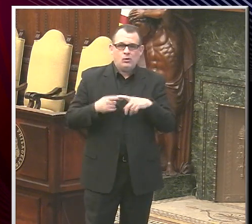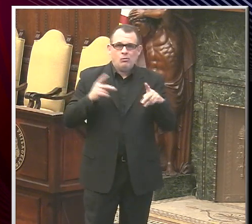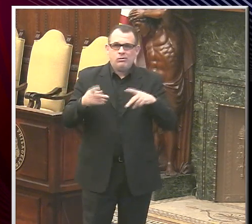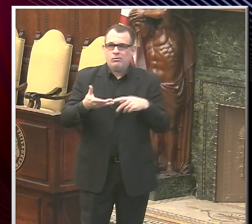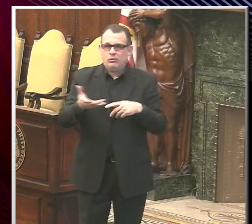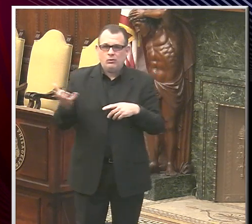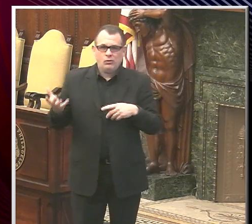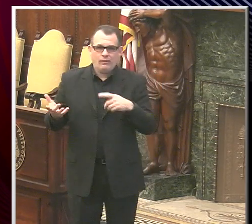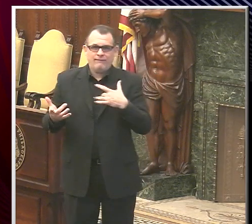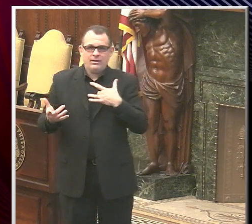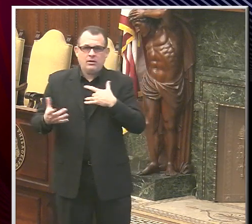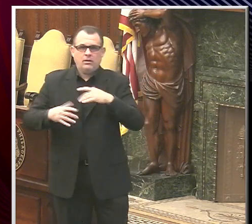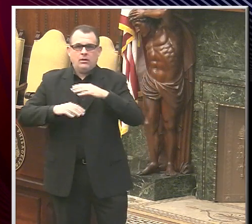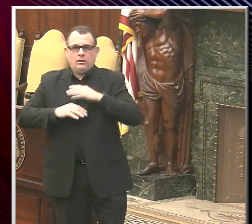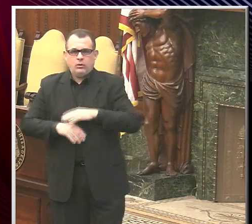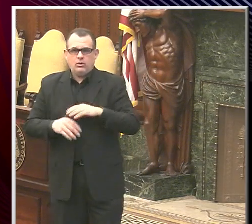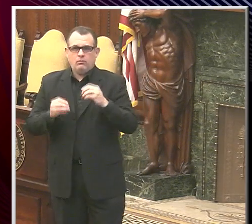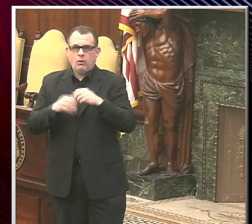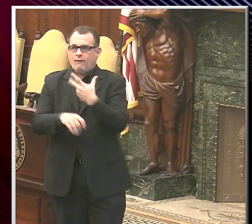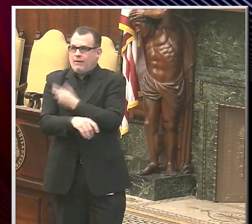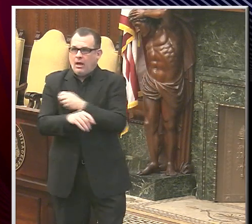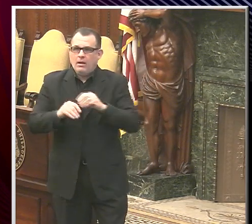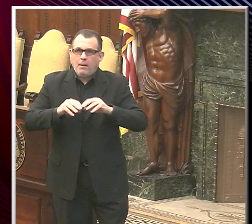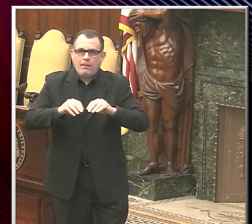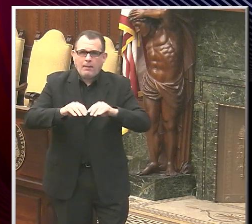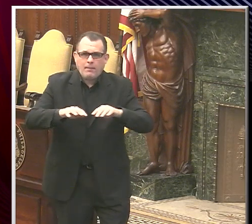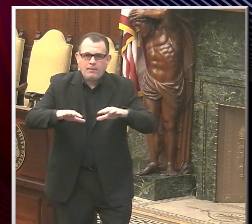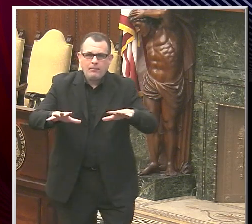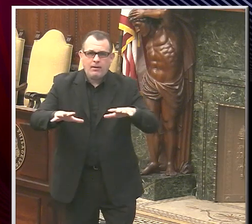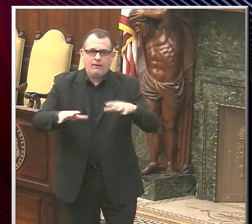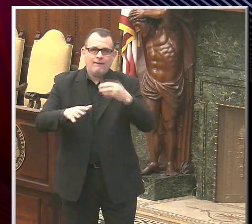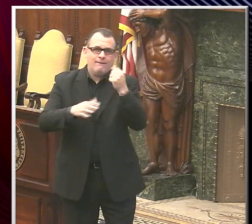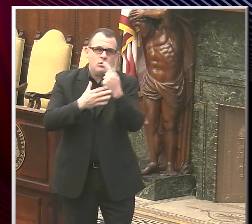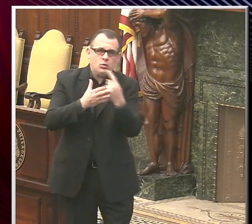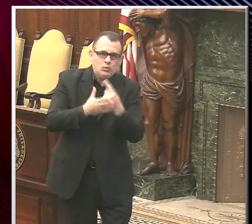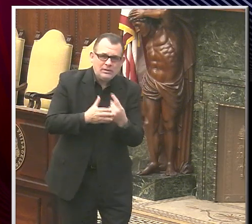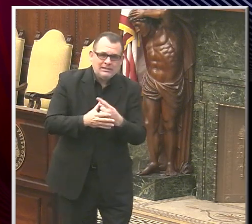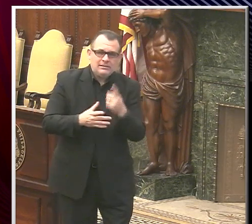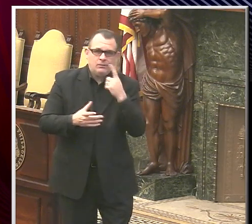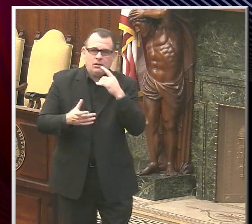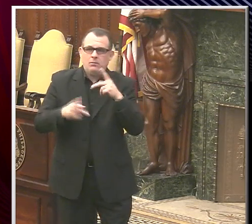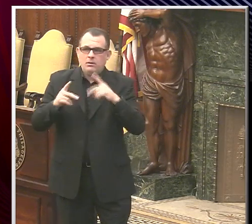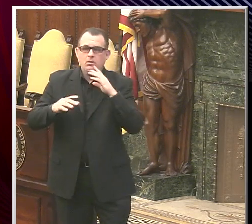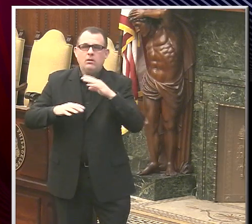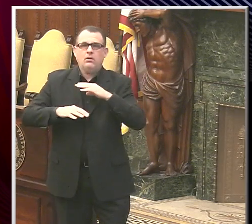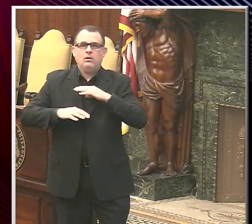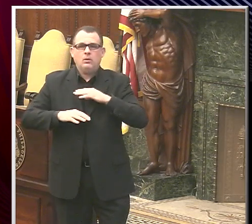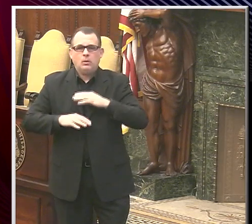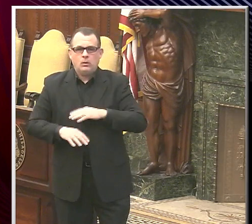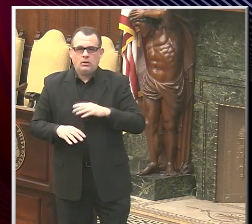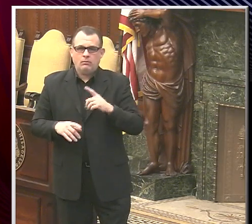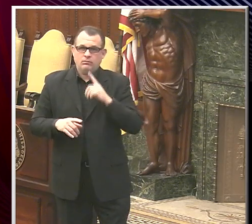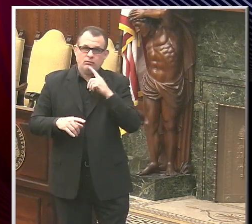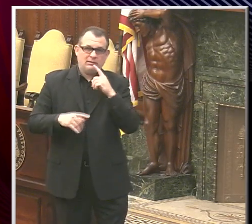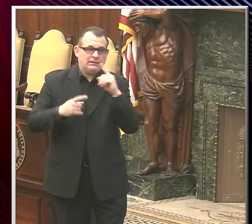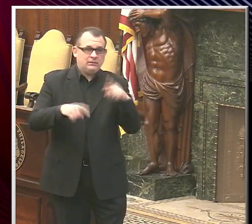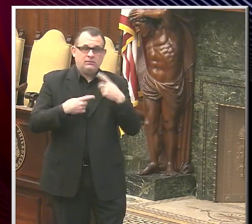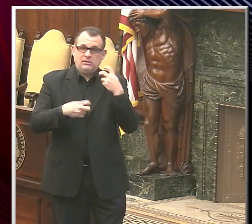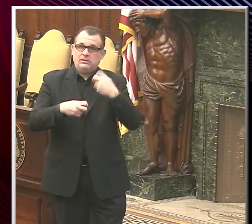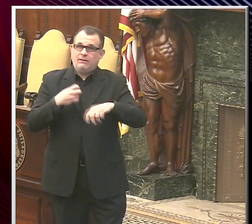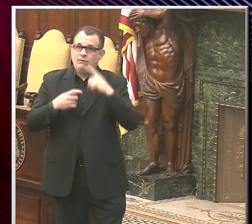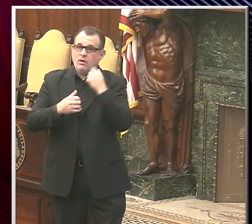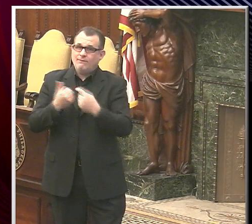vaccinated. I think we'll be there in a few weeks. But during that time, it's just going to be tough for everybody. Thank you.